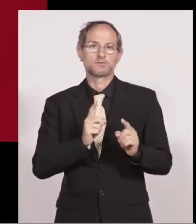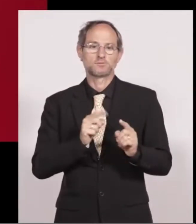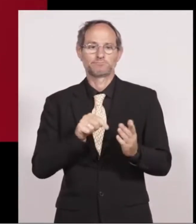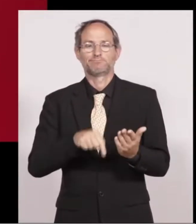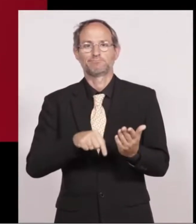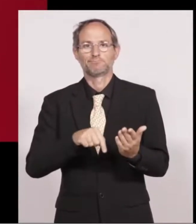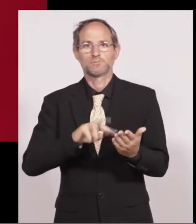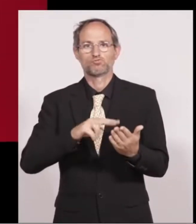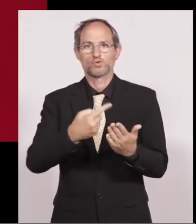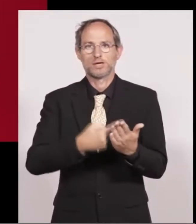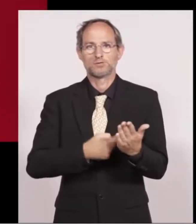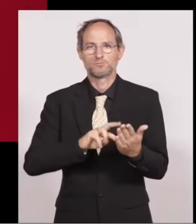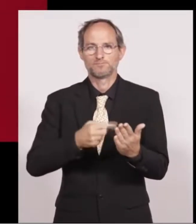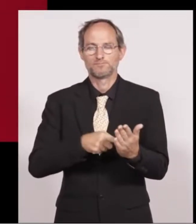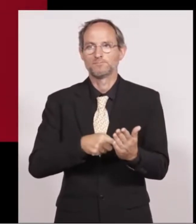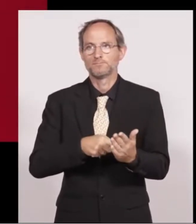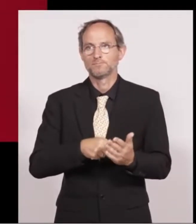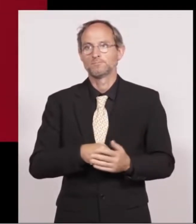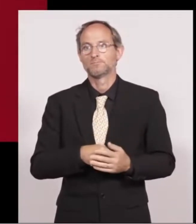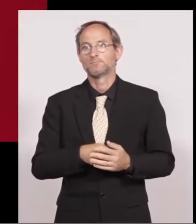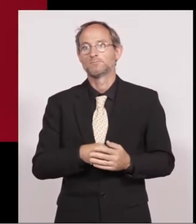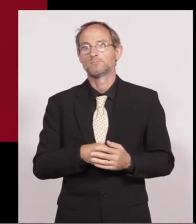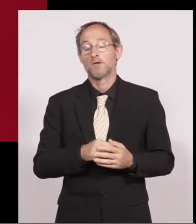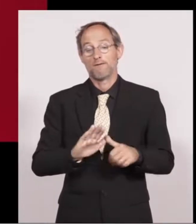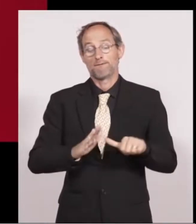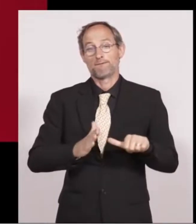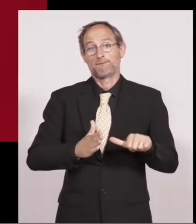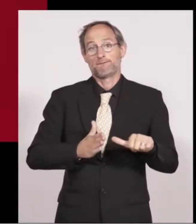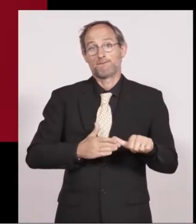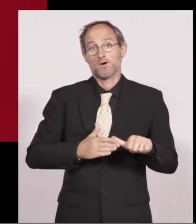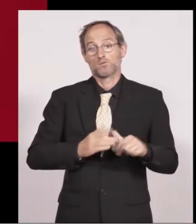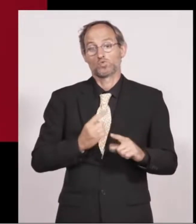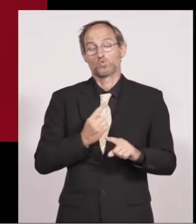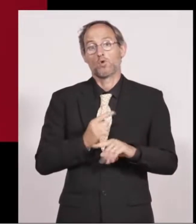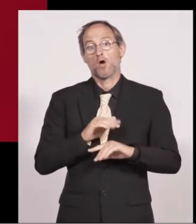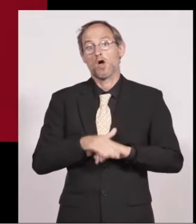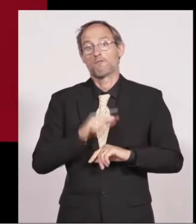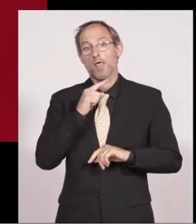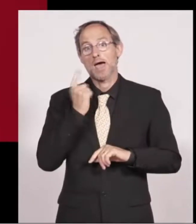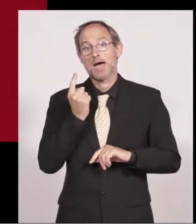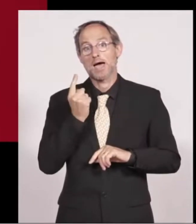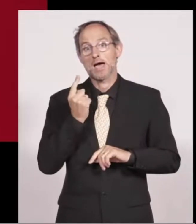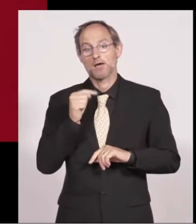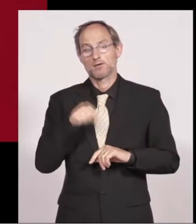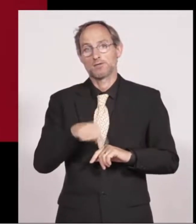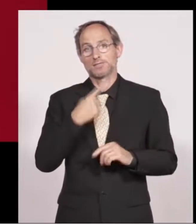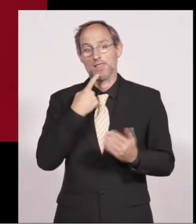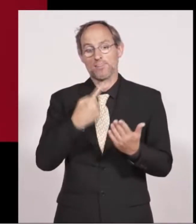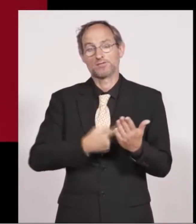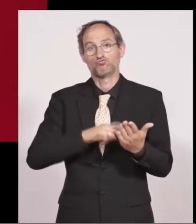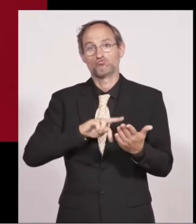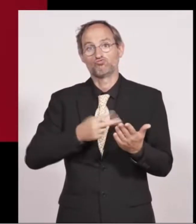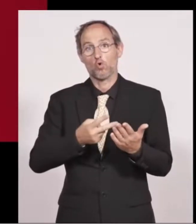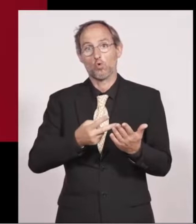I'd like to nail the lie the lie that this rule change allows conference to interfere with